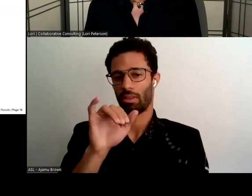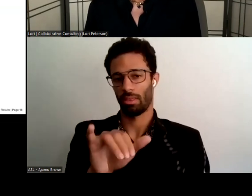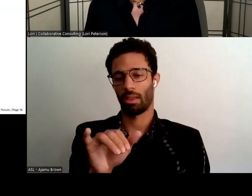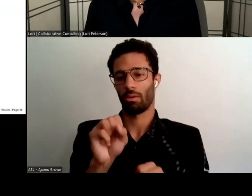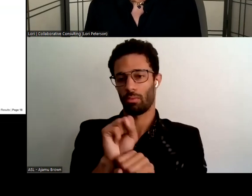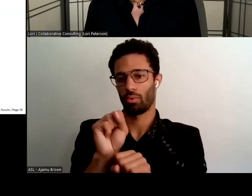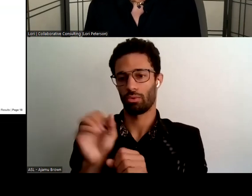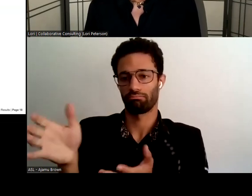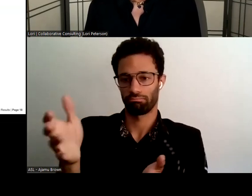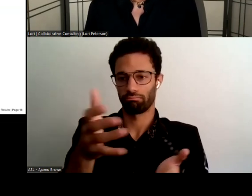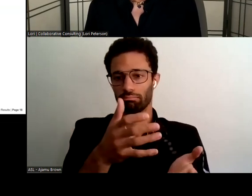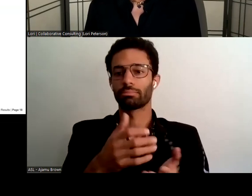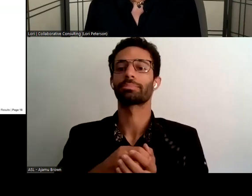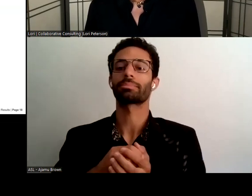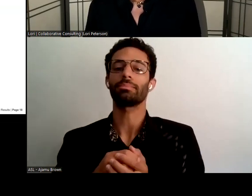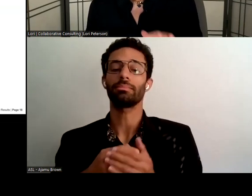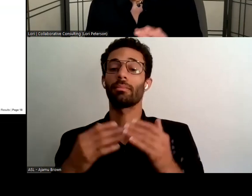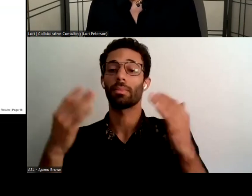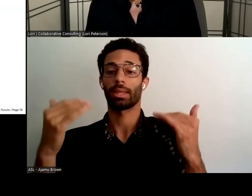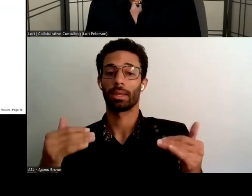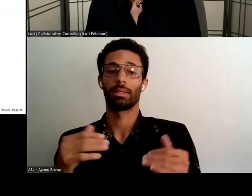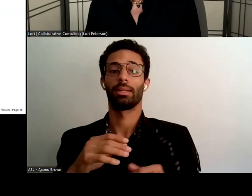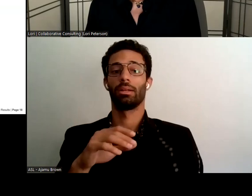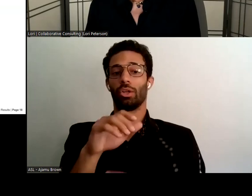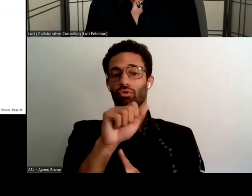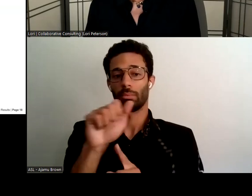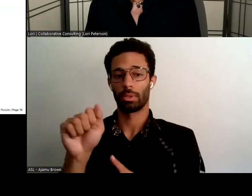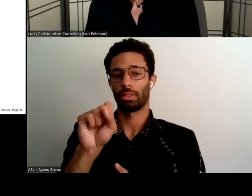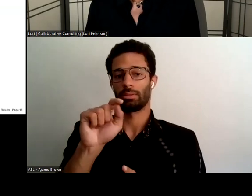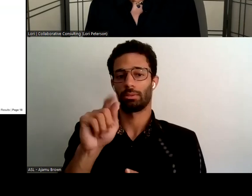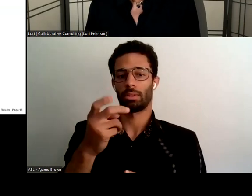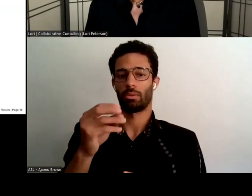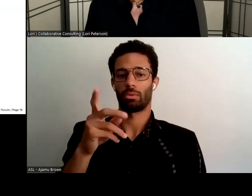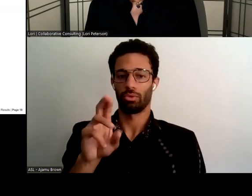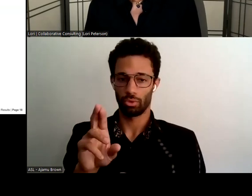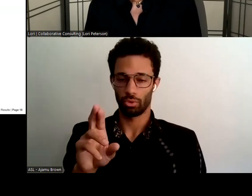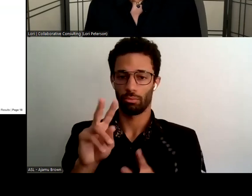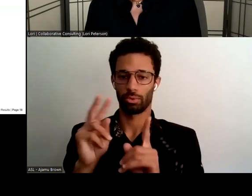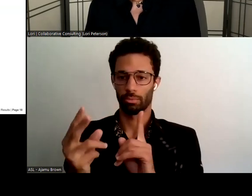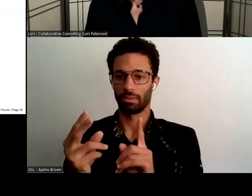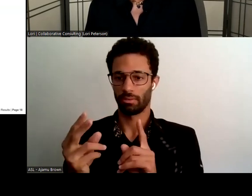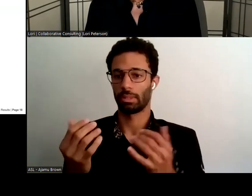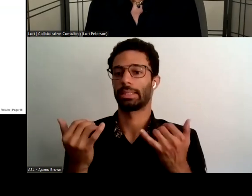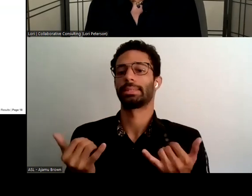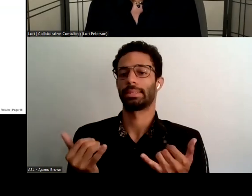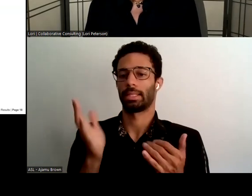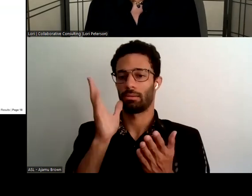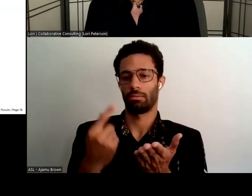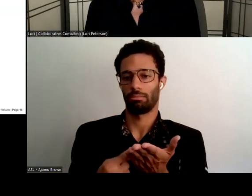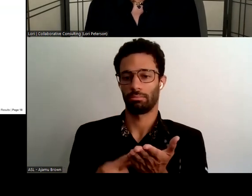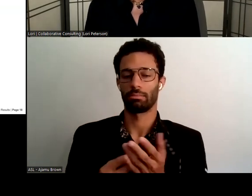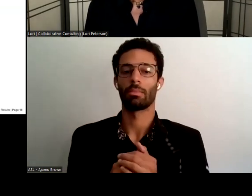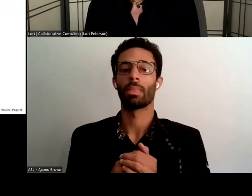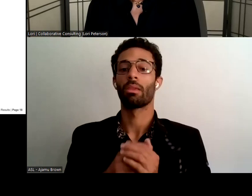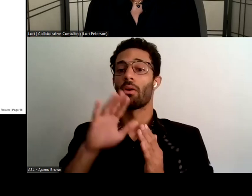next is the aaa stakeholder perspective which is the focus of today's webinar um all 33 like